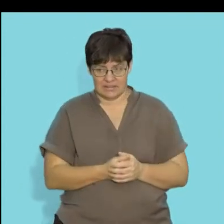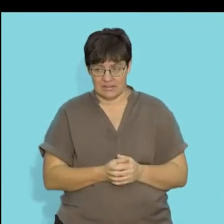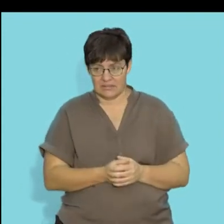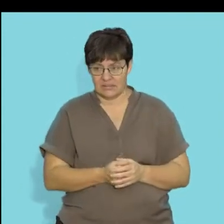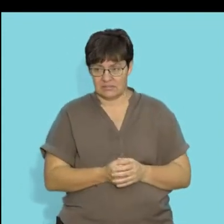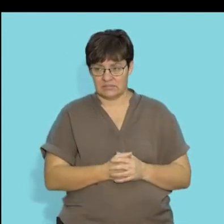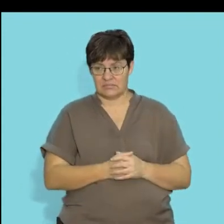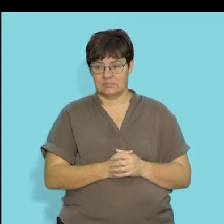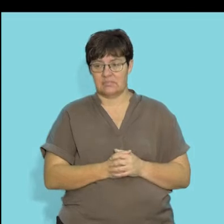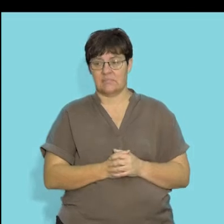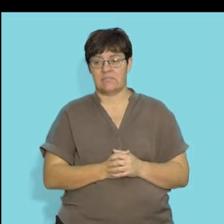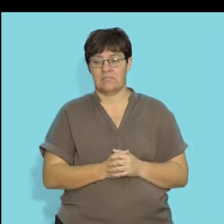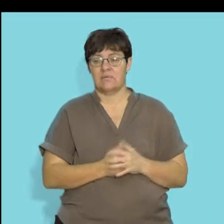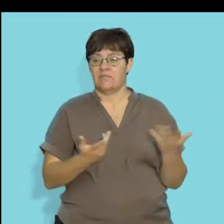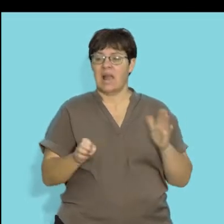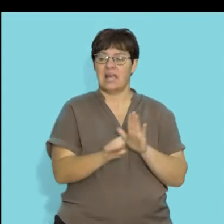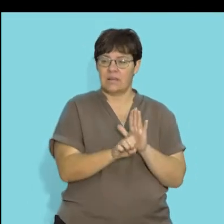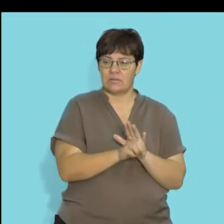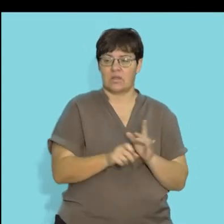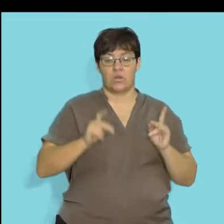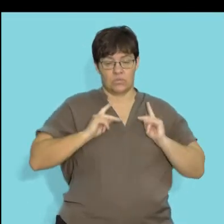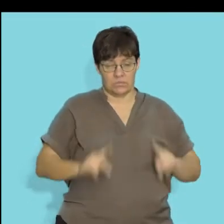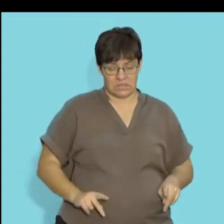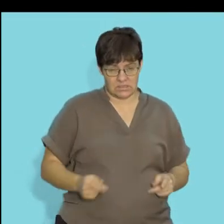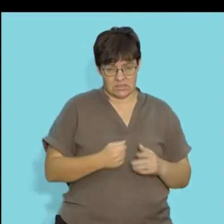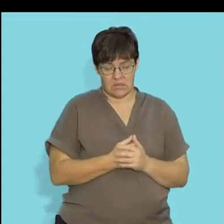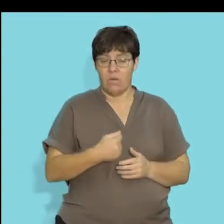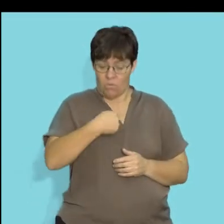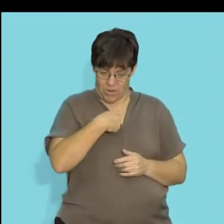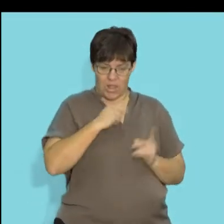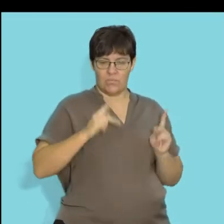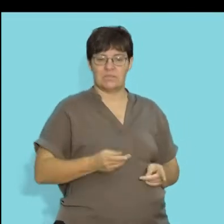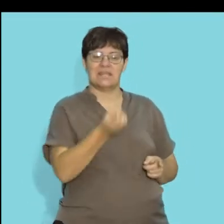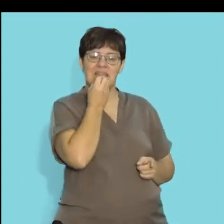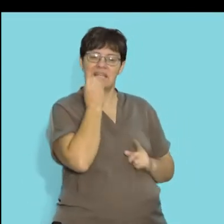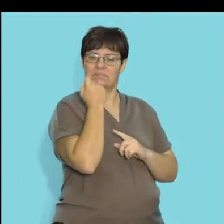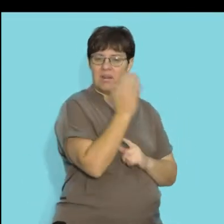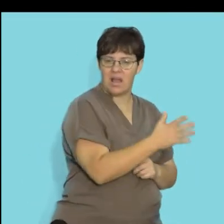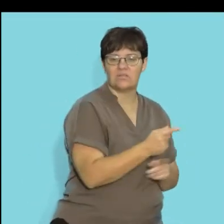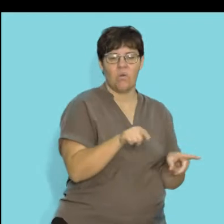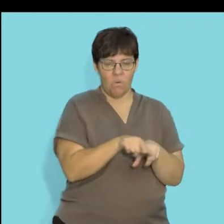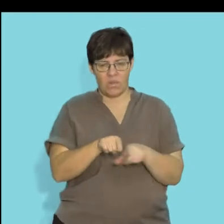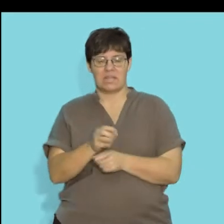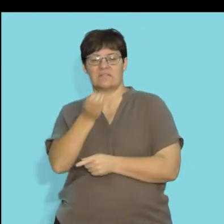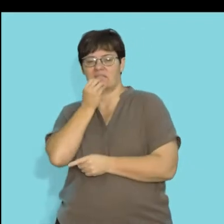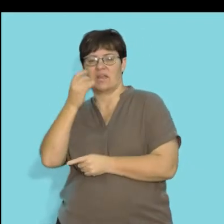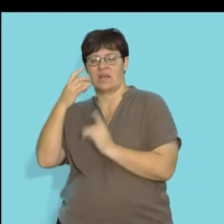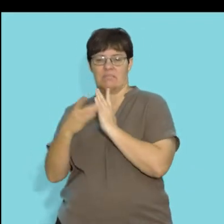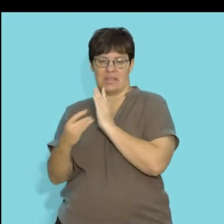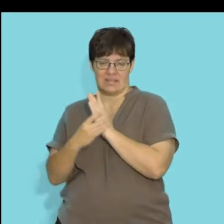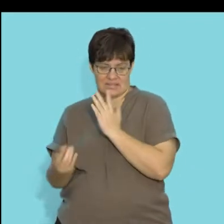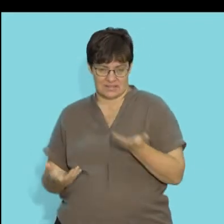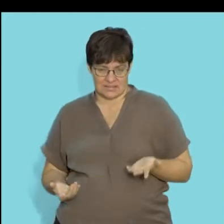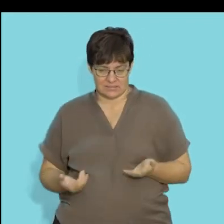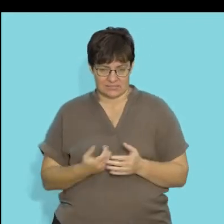as well as your heterotrophs. Examples of these are, we are a classical example of omnivores. So, we have a diet